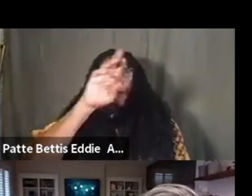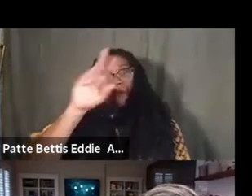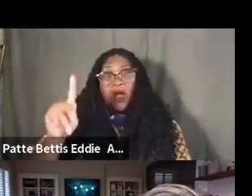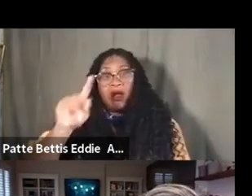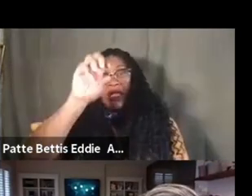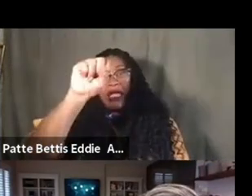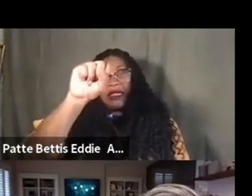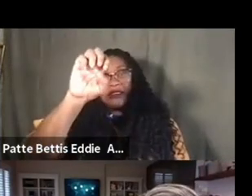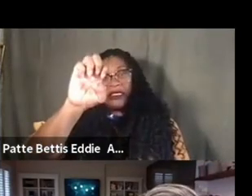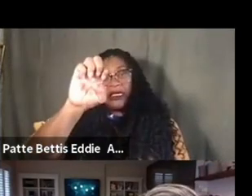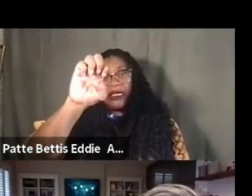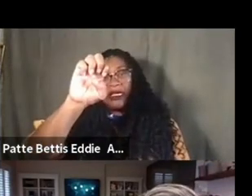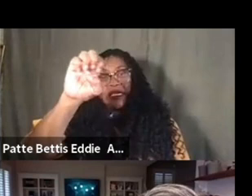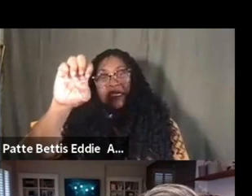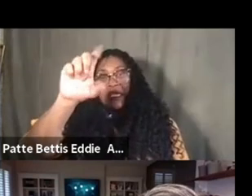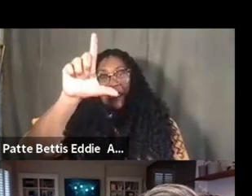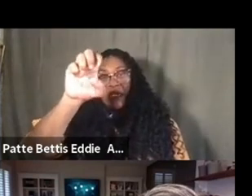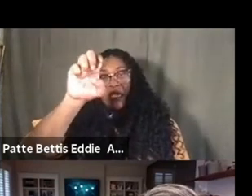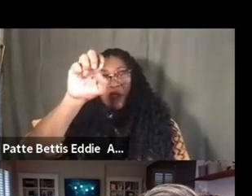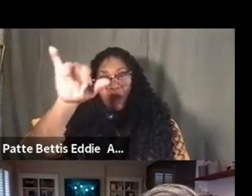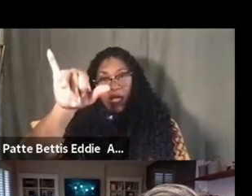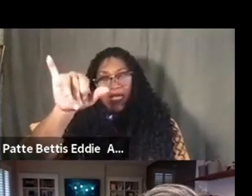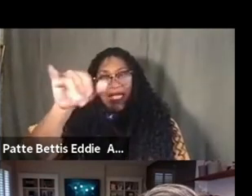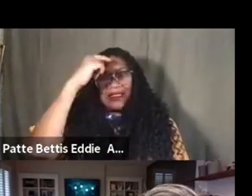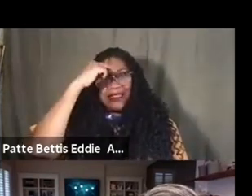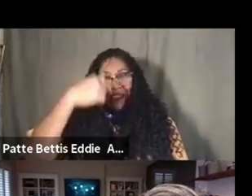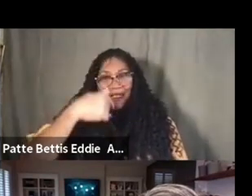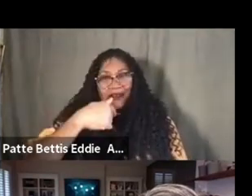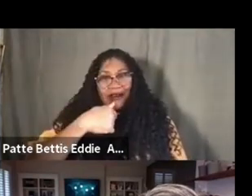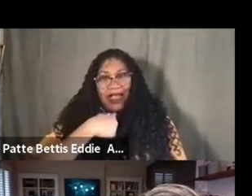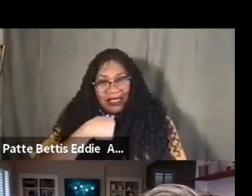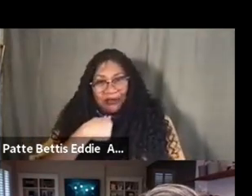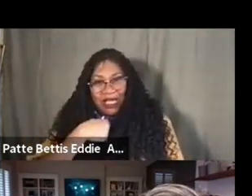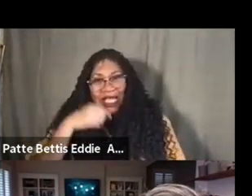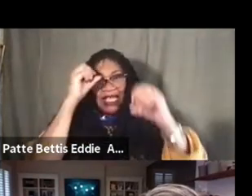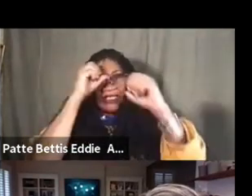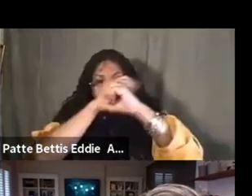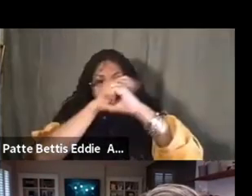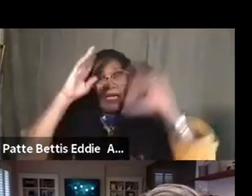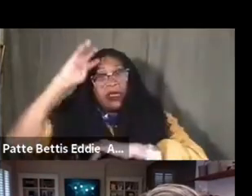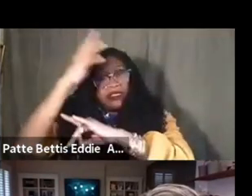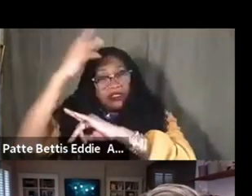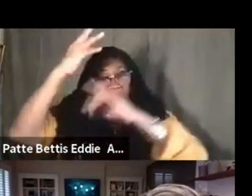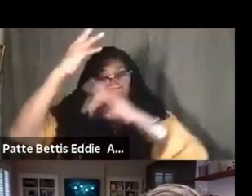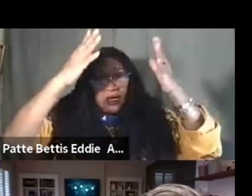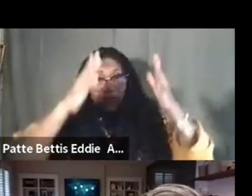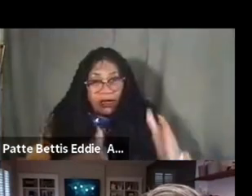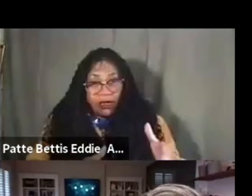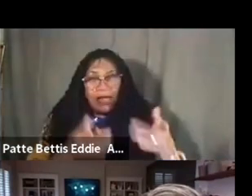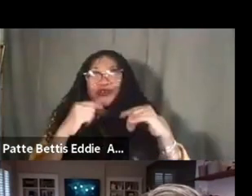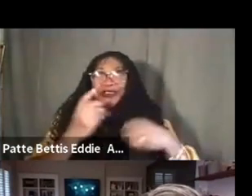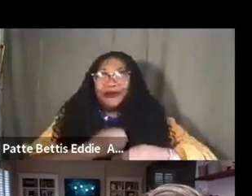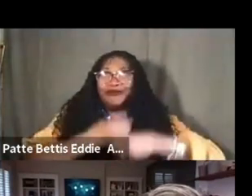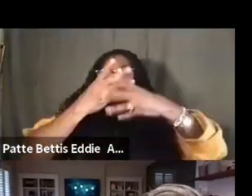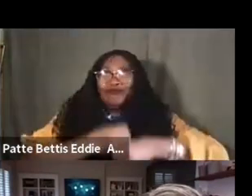I just feel that, for me, as an image maker, I'm, I'm trying to get it out,